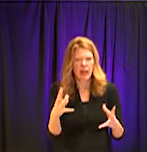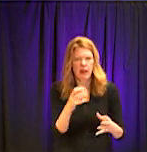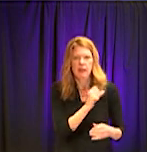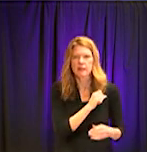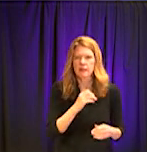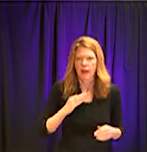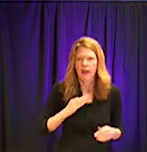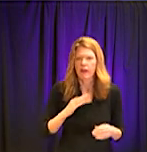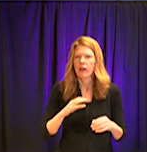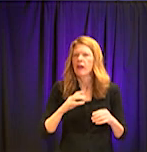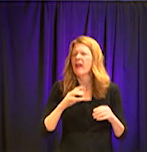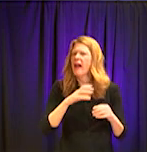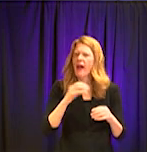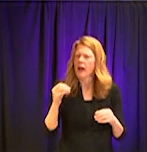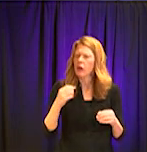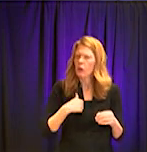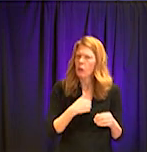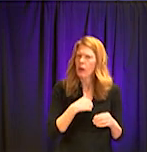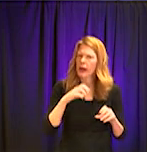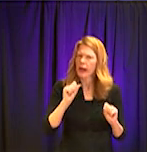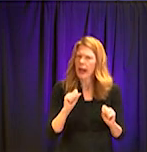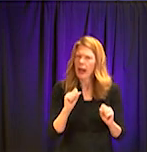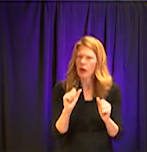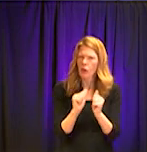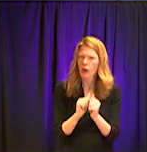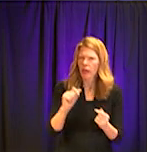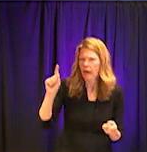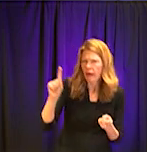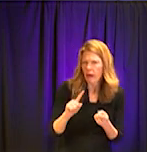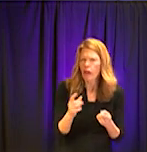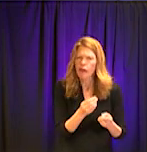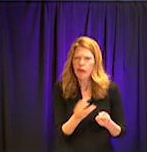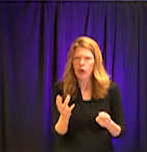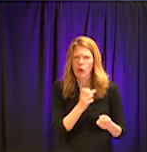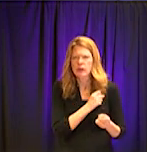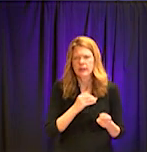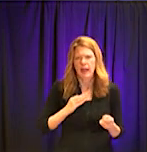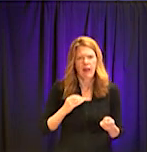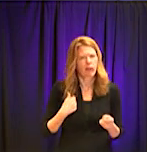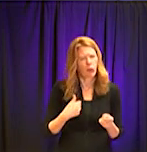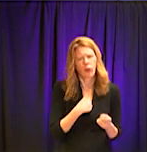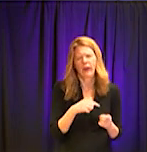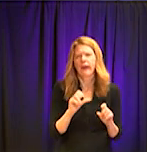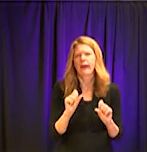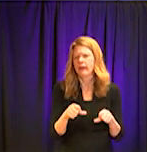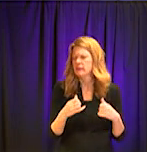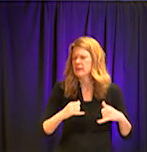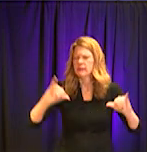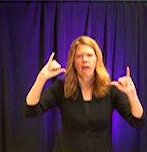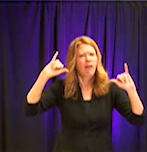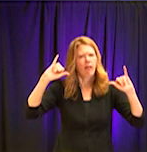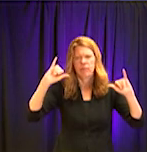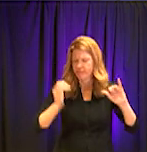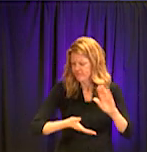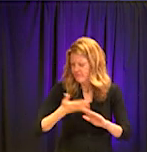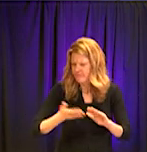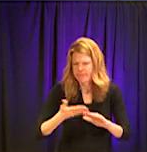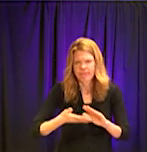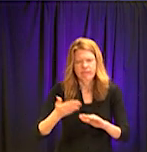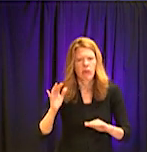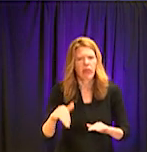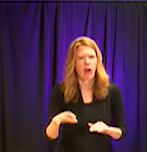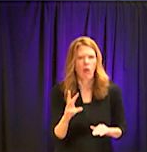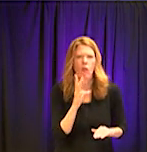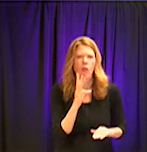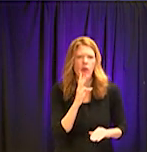contract, to where, case, if we have to quarantine in place and lock down, we are prepared to support our staff and make sure that that facility runs